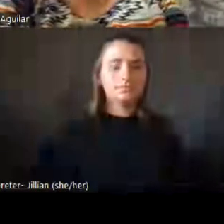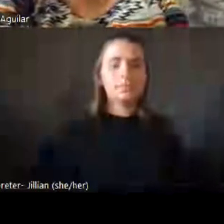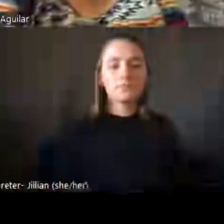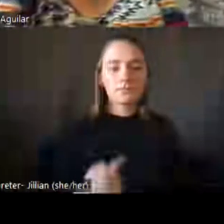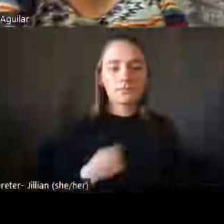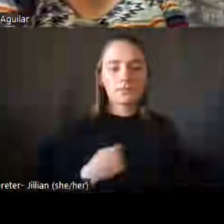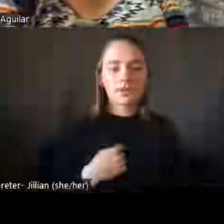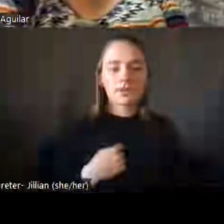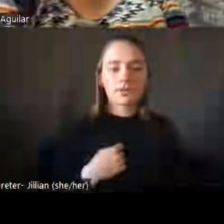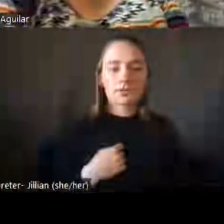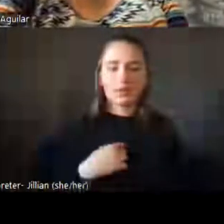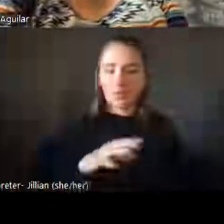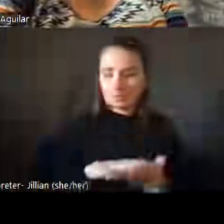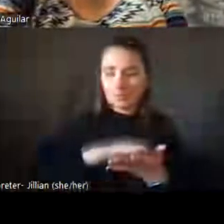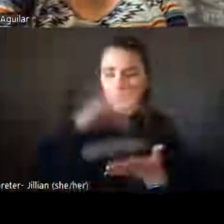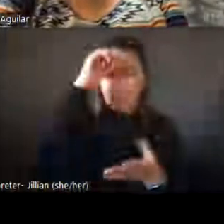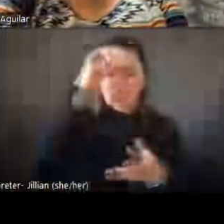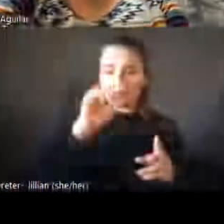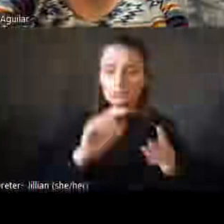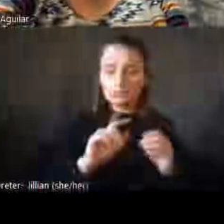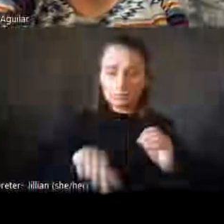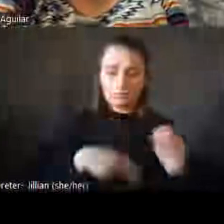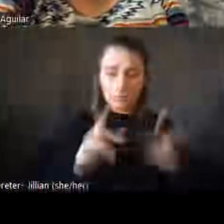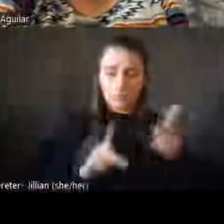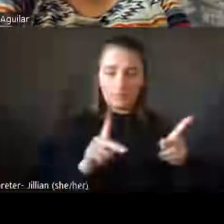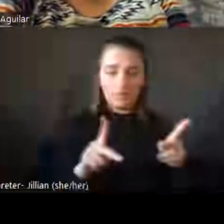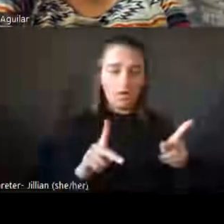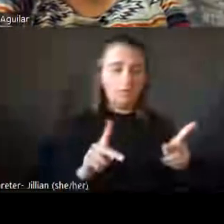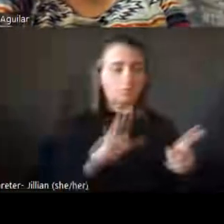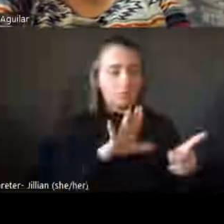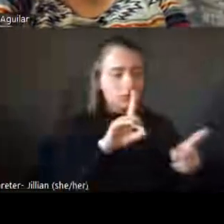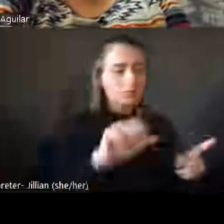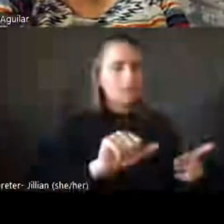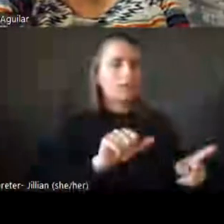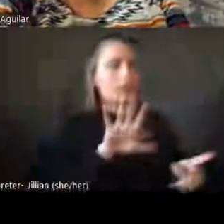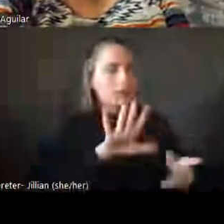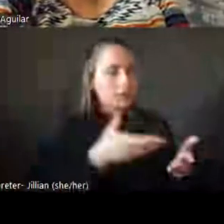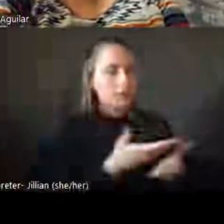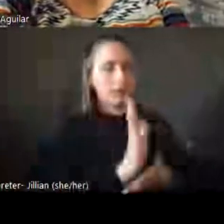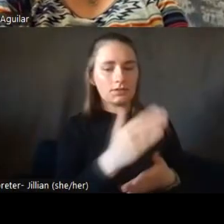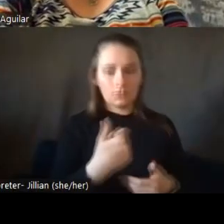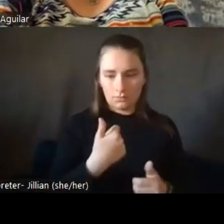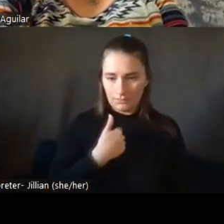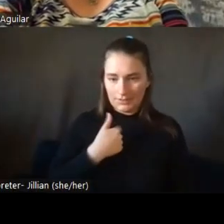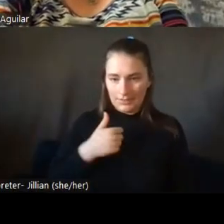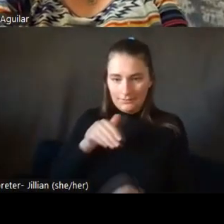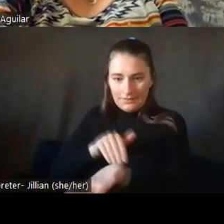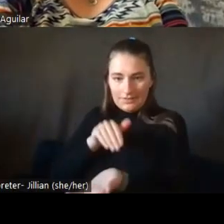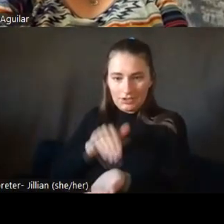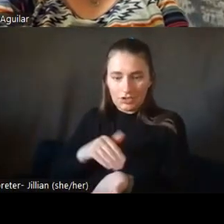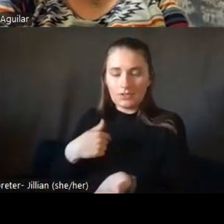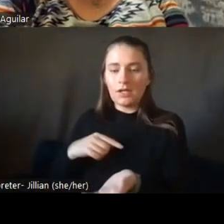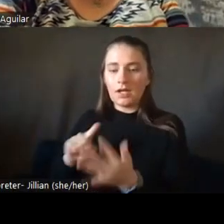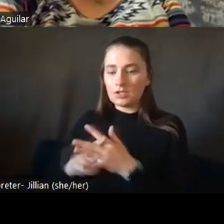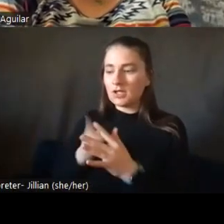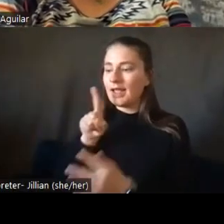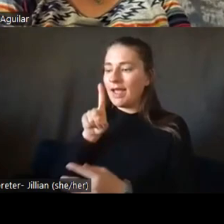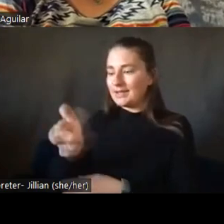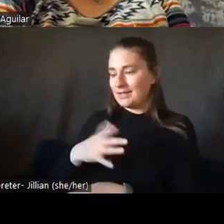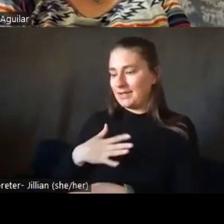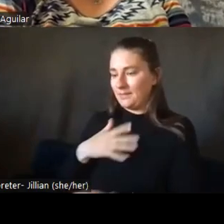about people with disabilities and their rights as a physician, I started asking my patients